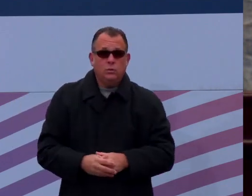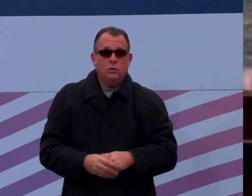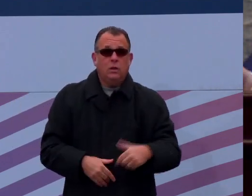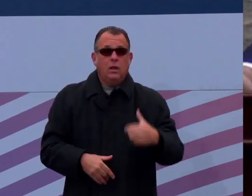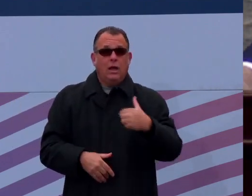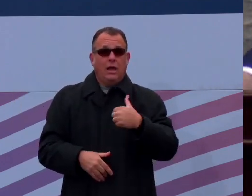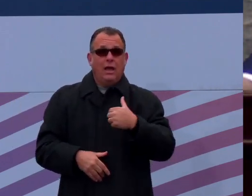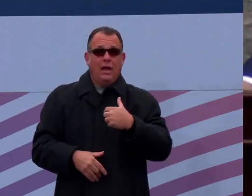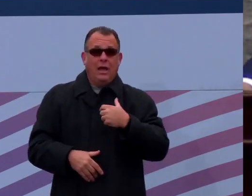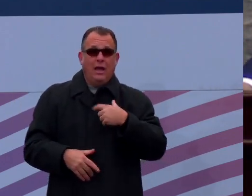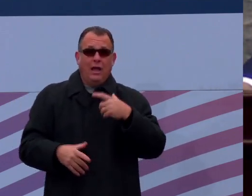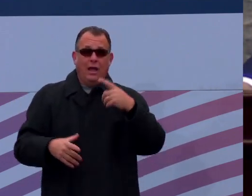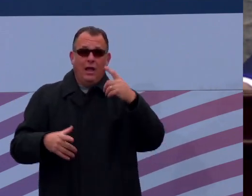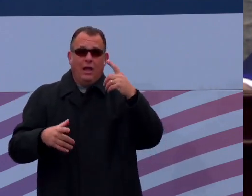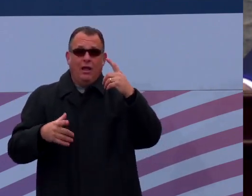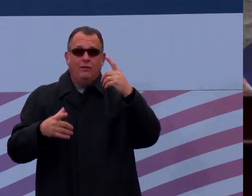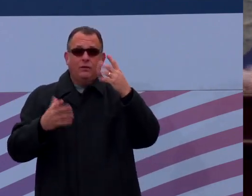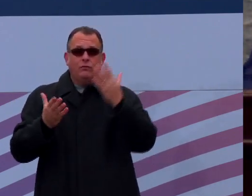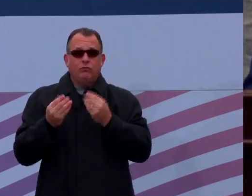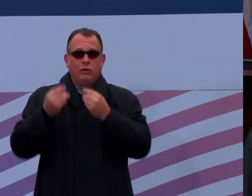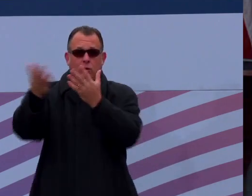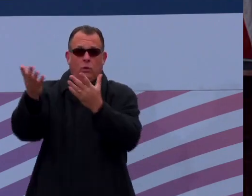and move its immediate adoption.